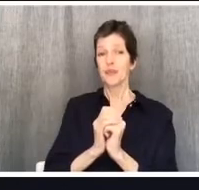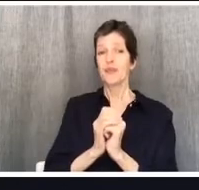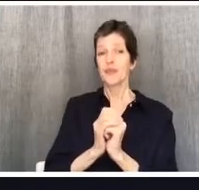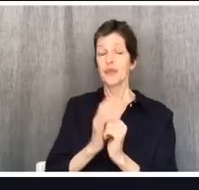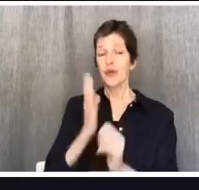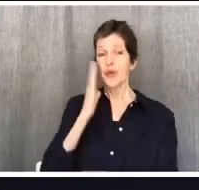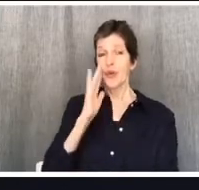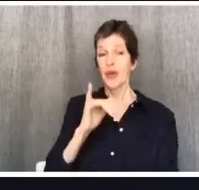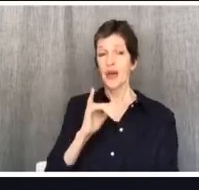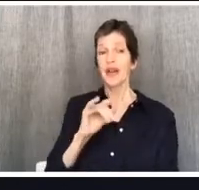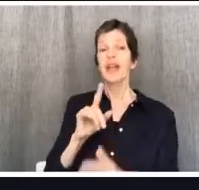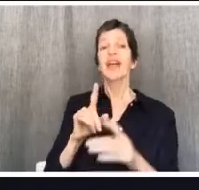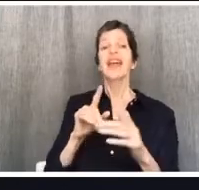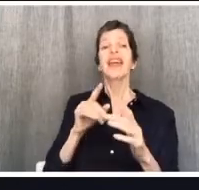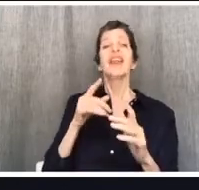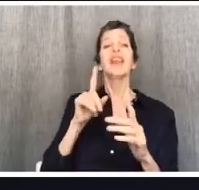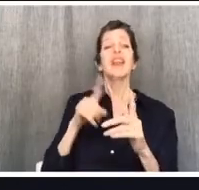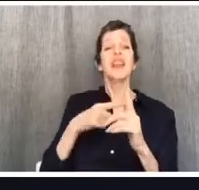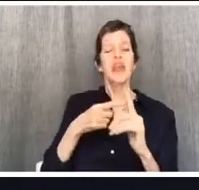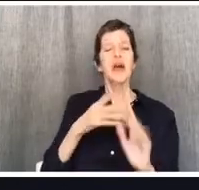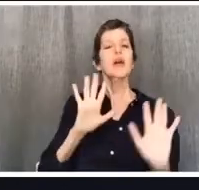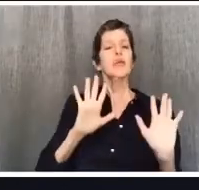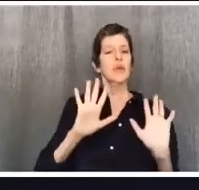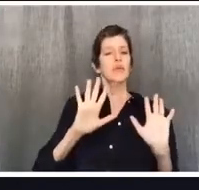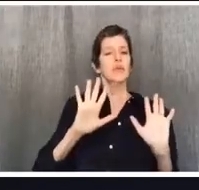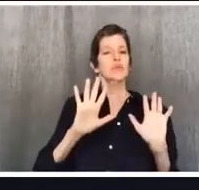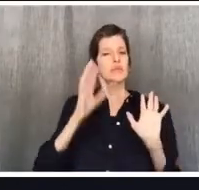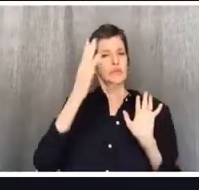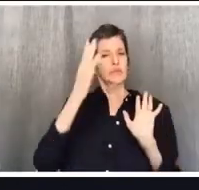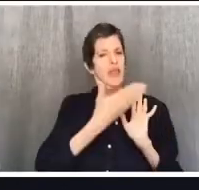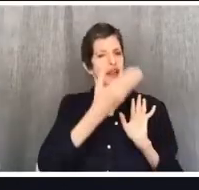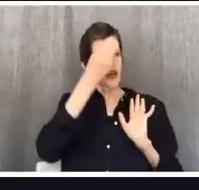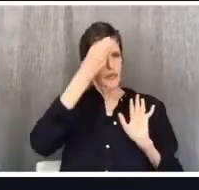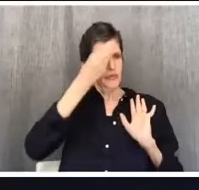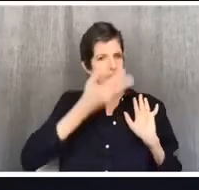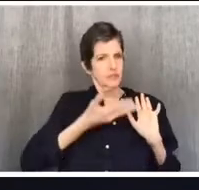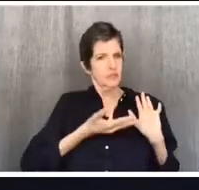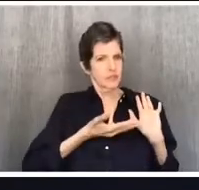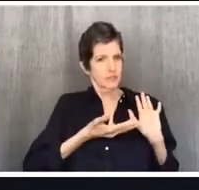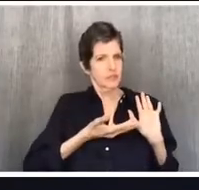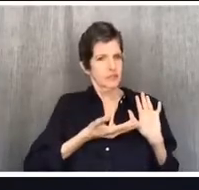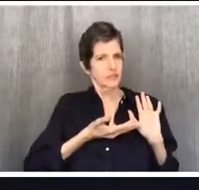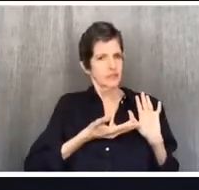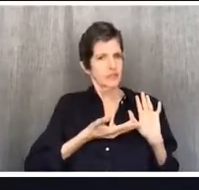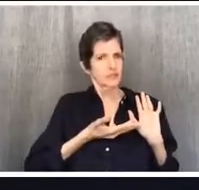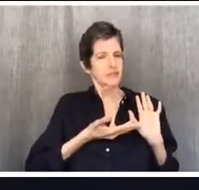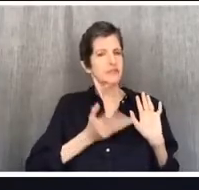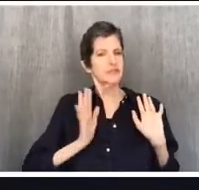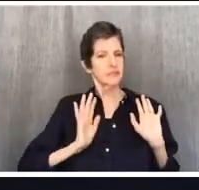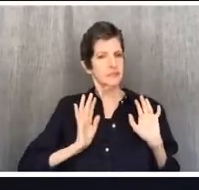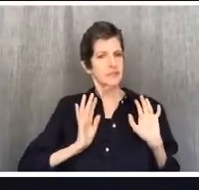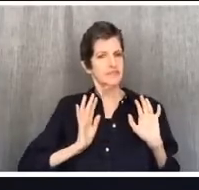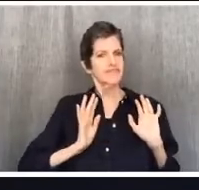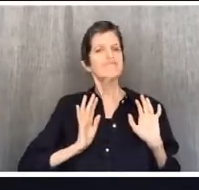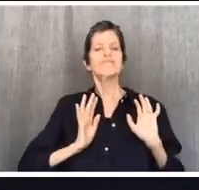Don't eat that meat. It's the same meat, but Paul is calling for a different choice.